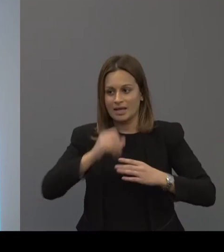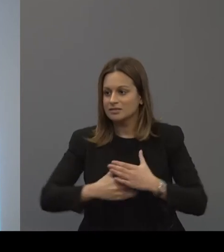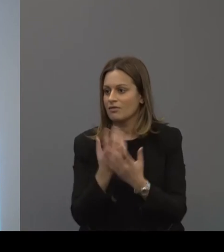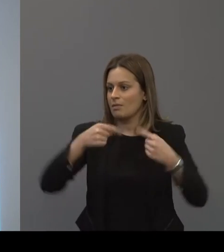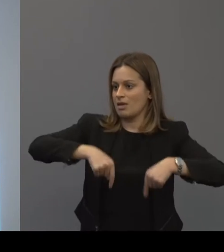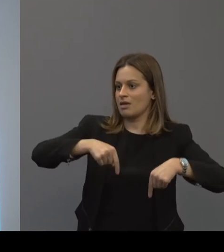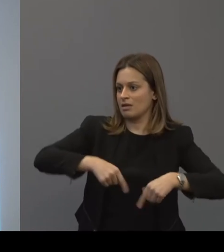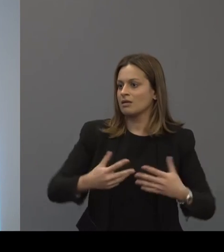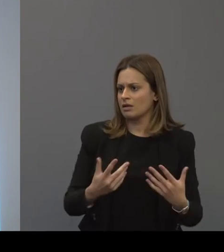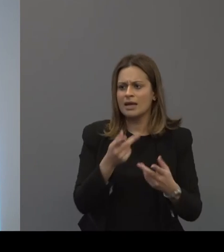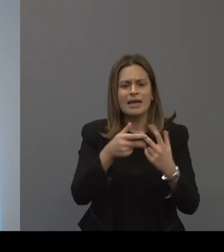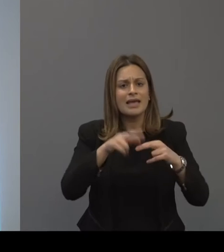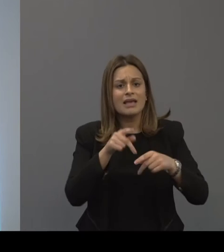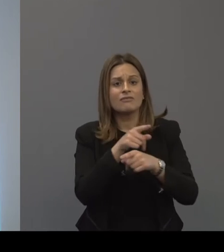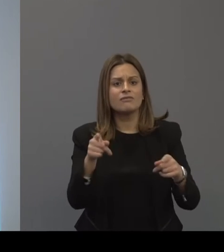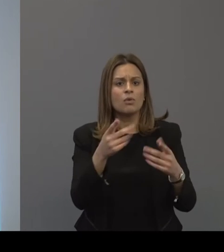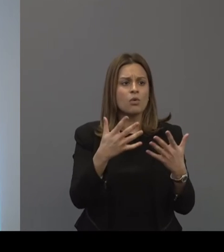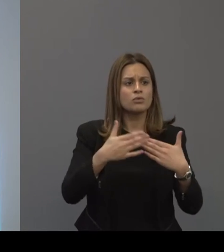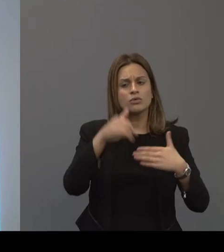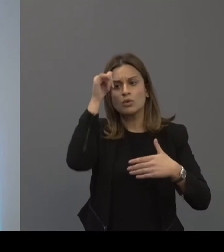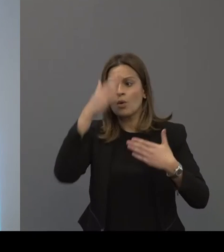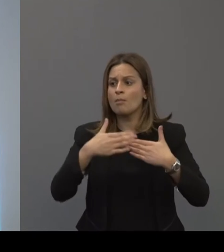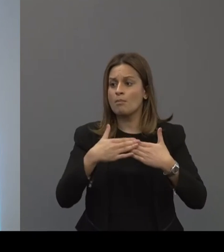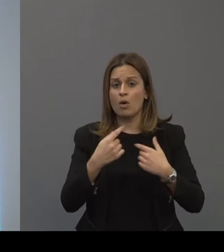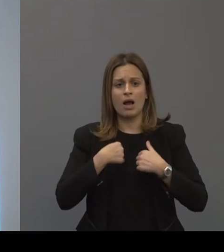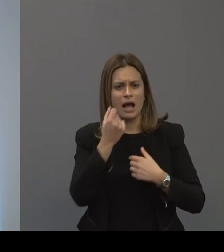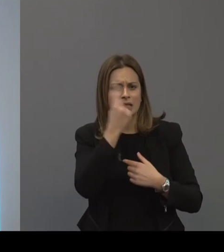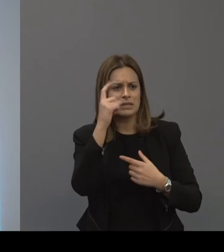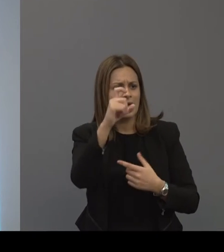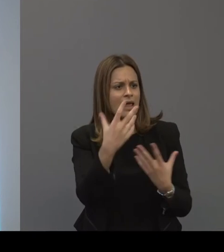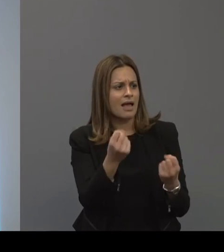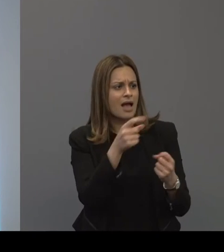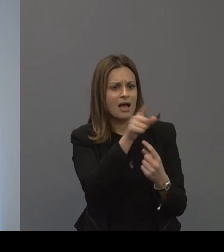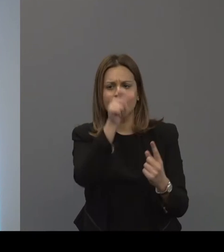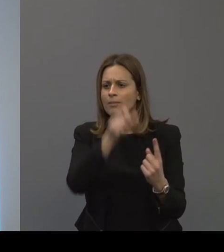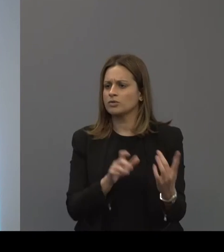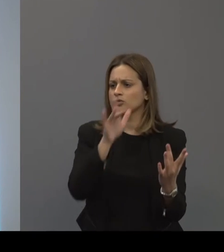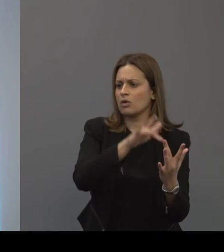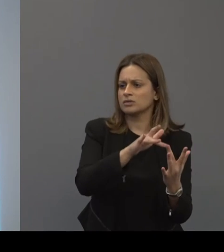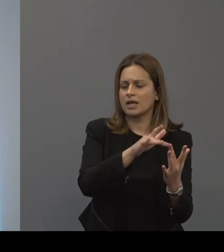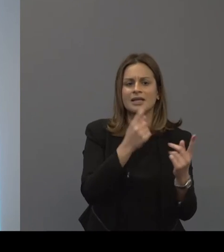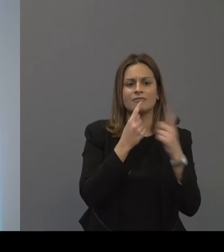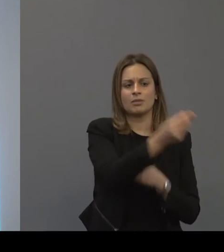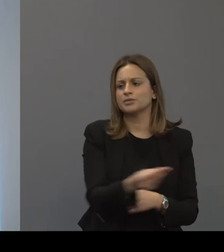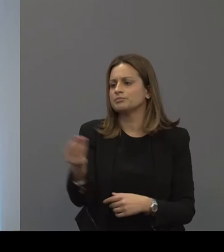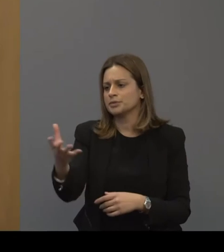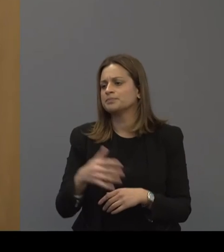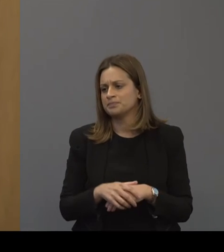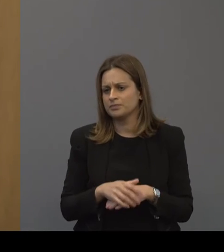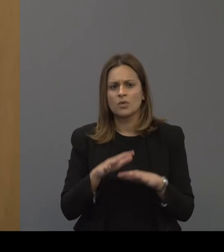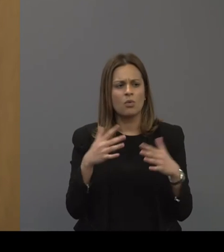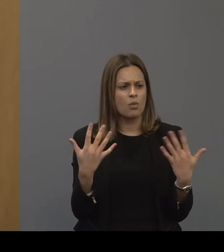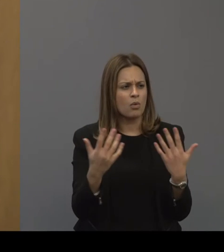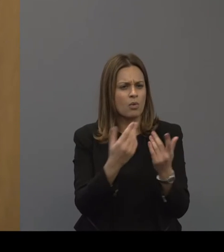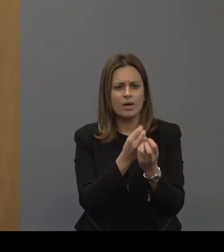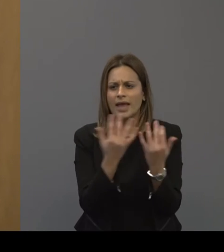within here. If any of you are interested in knowing more about that I understand that Claire would be your person to pass that on to or